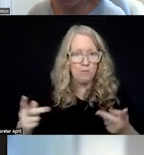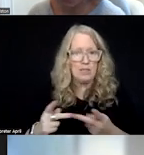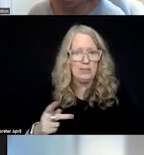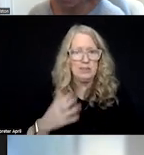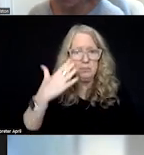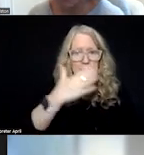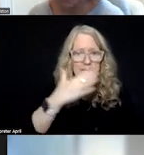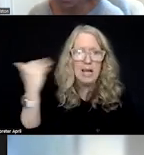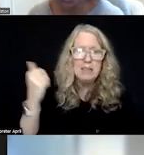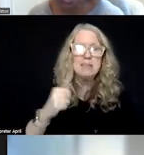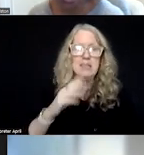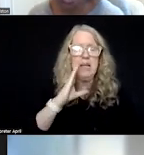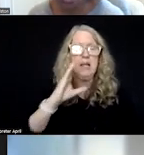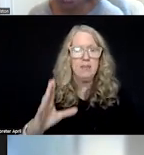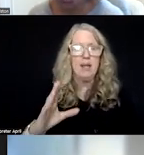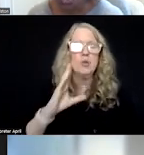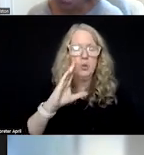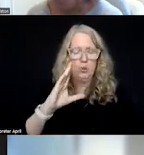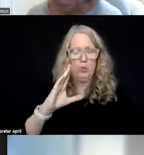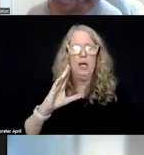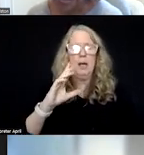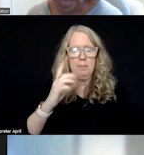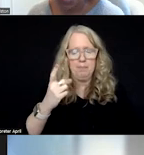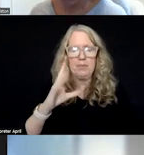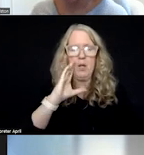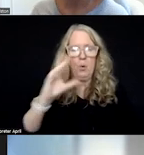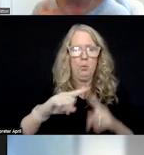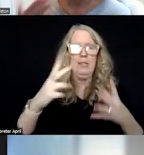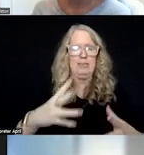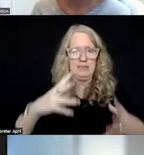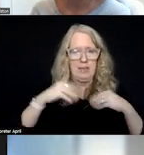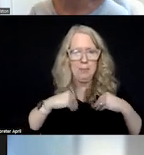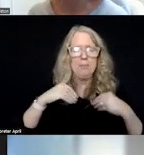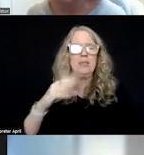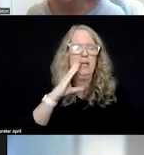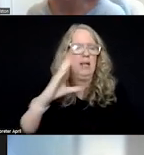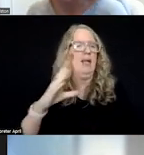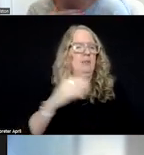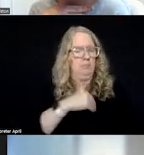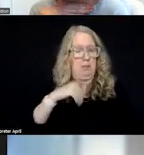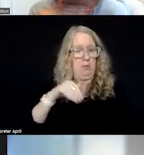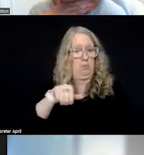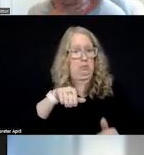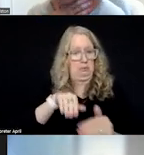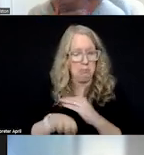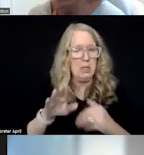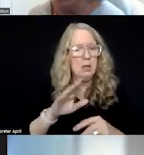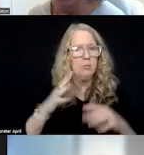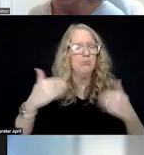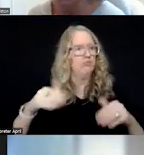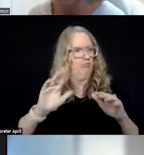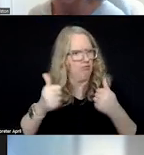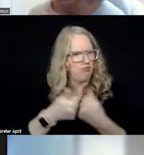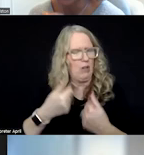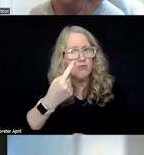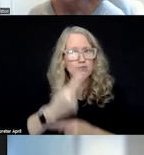because of your crisis in nature are going to accept, you know, members as they come in. But I think that is that challenge, right?